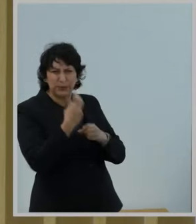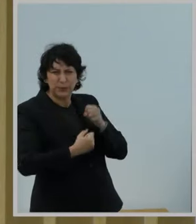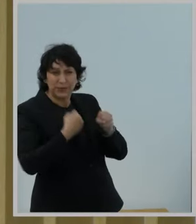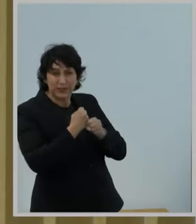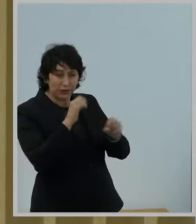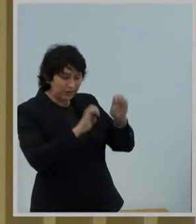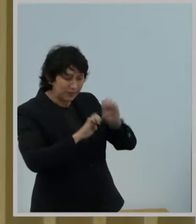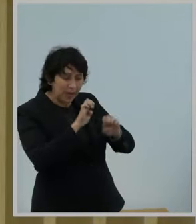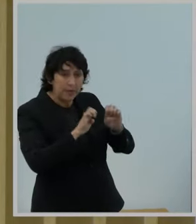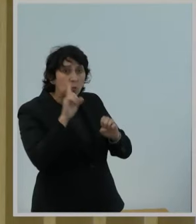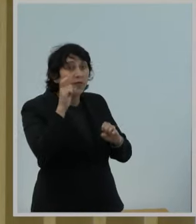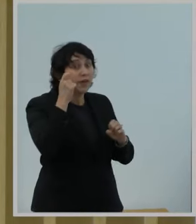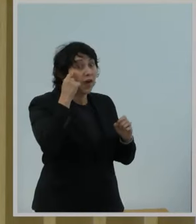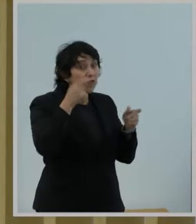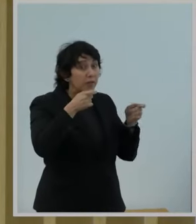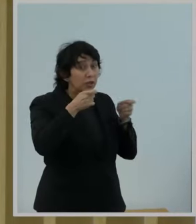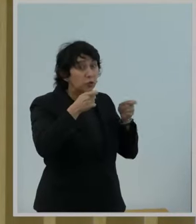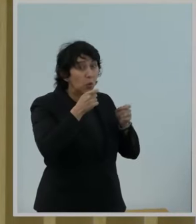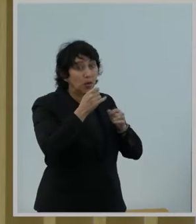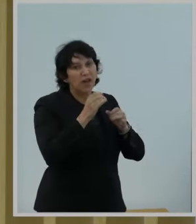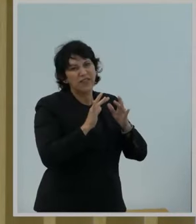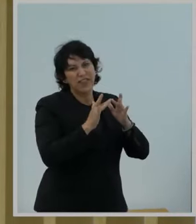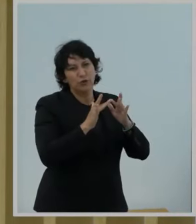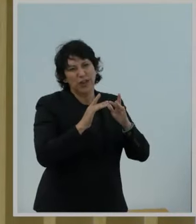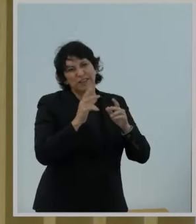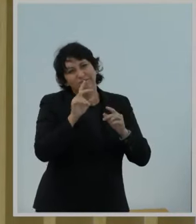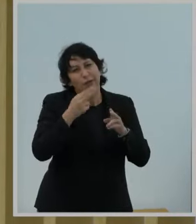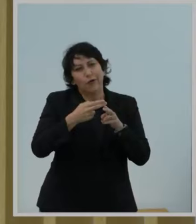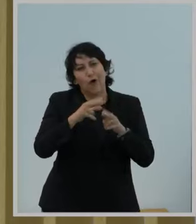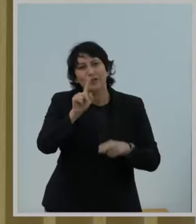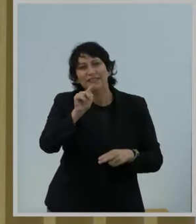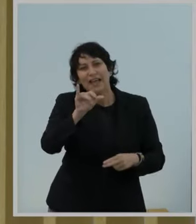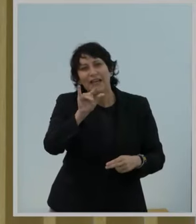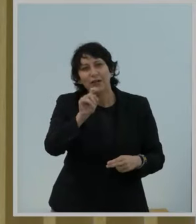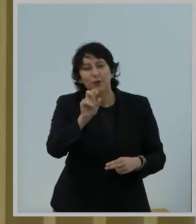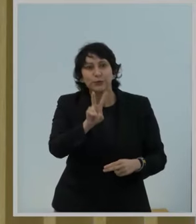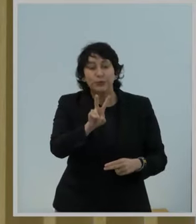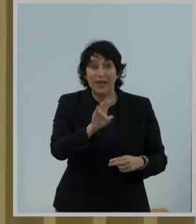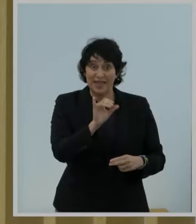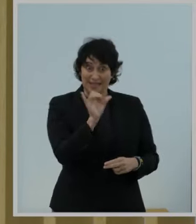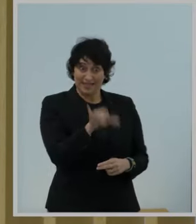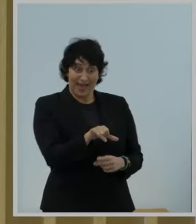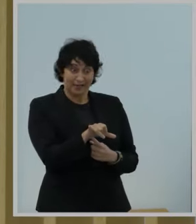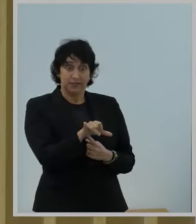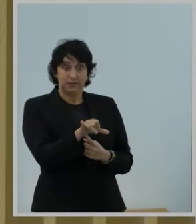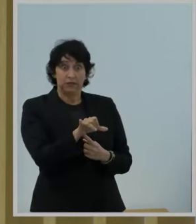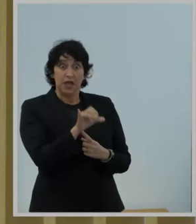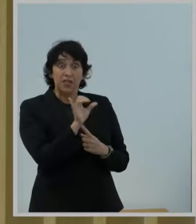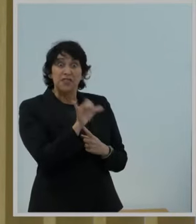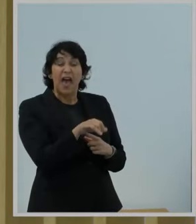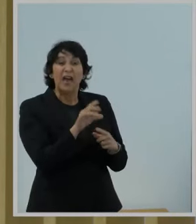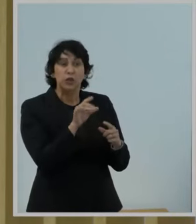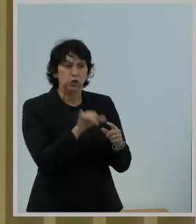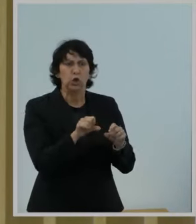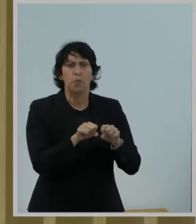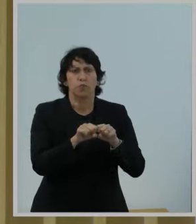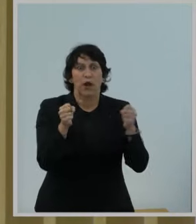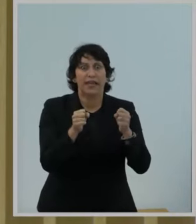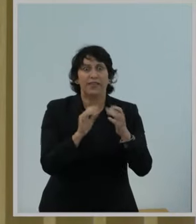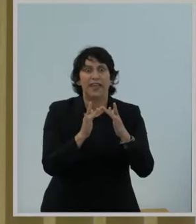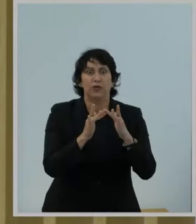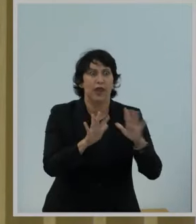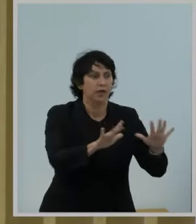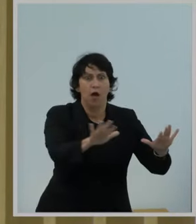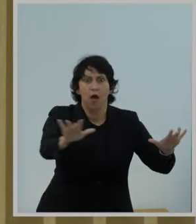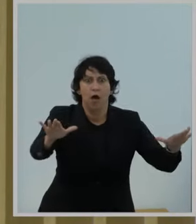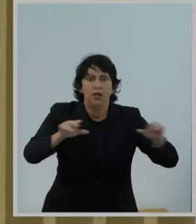with government control of the Internet, known as Title II, would quite literally break the Internet. It was a